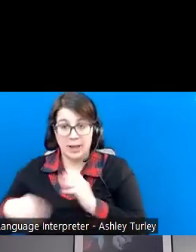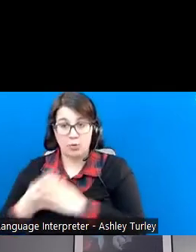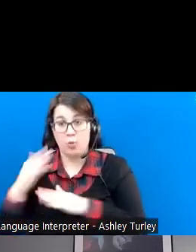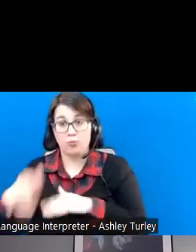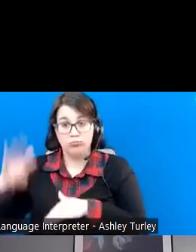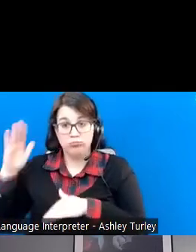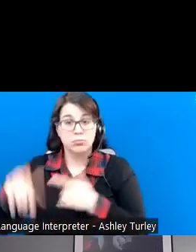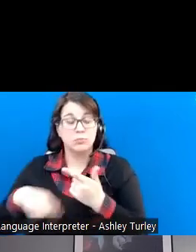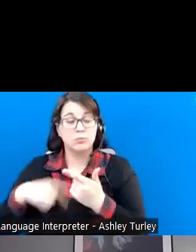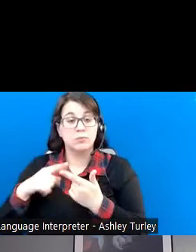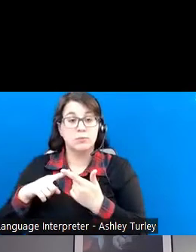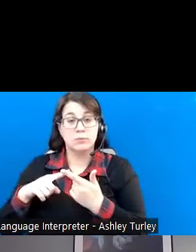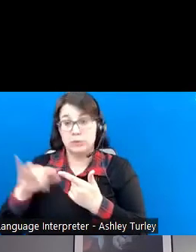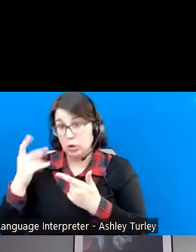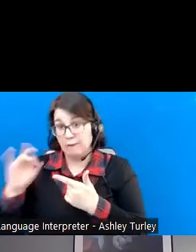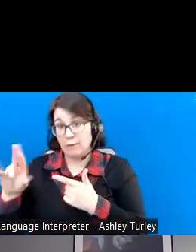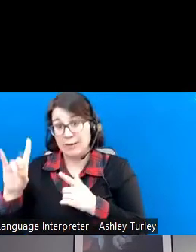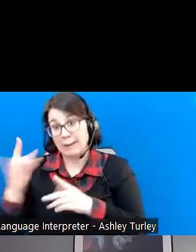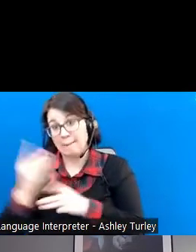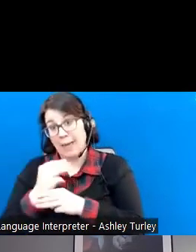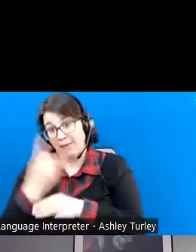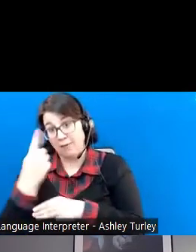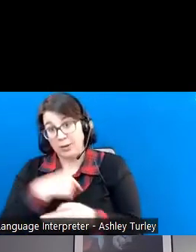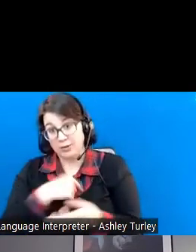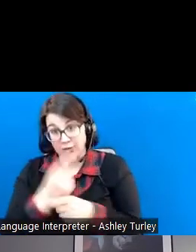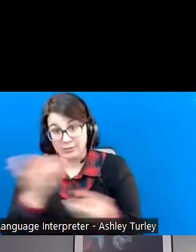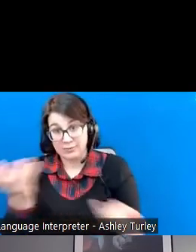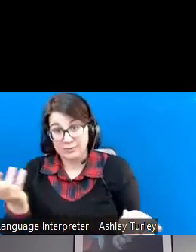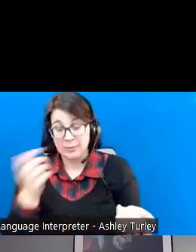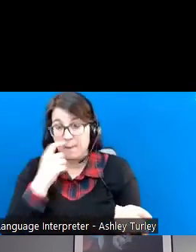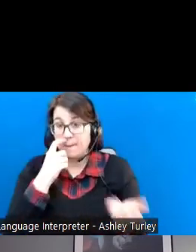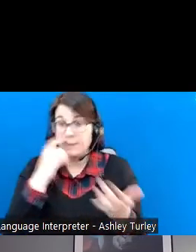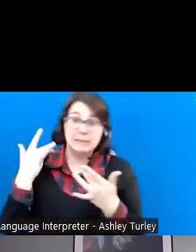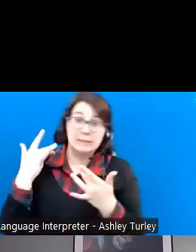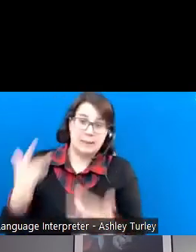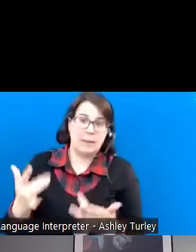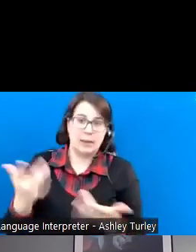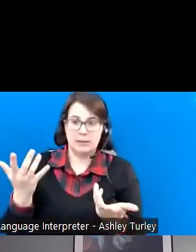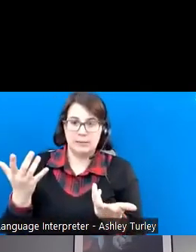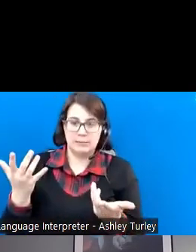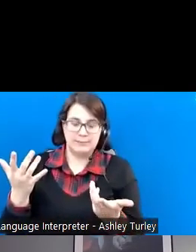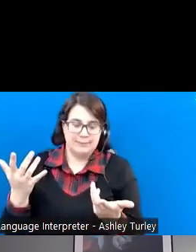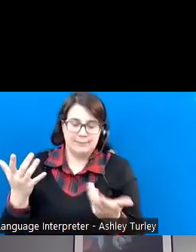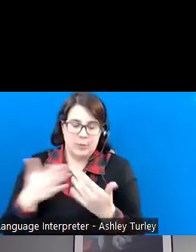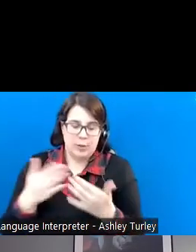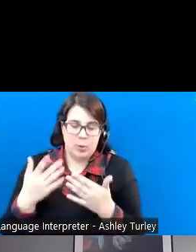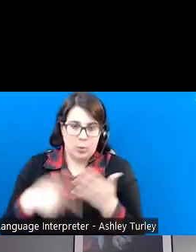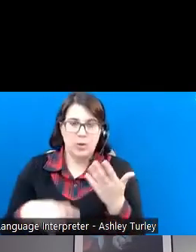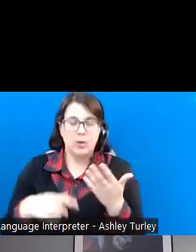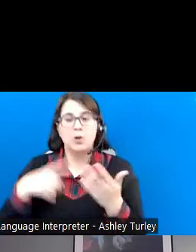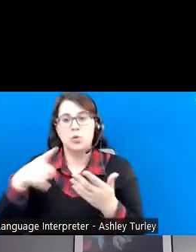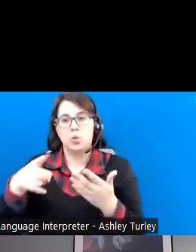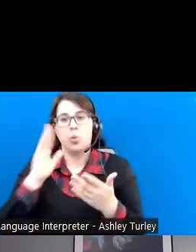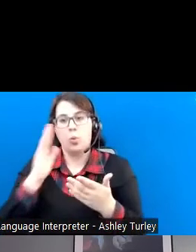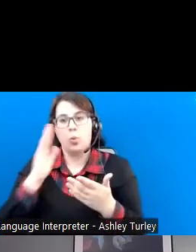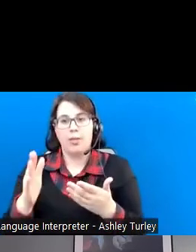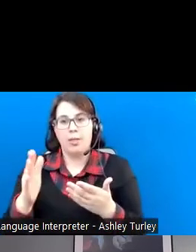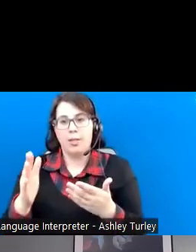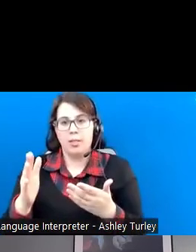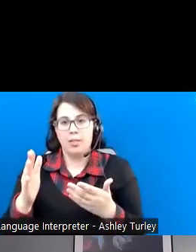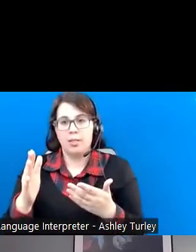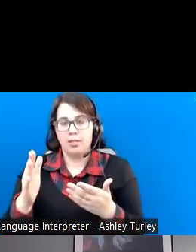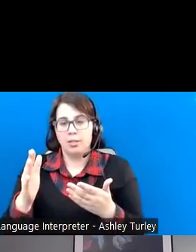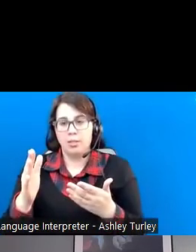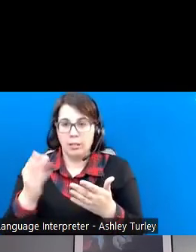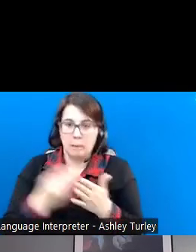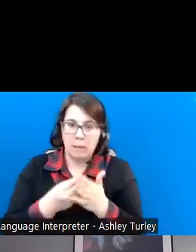she did the math for us, right? How typically, no matter what, you're going to end up ahead